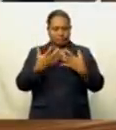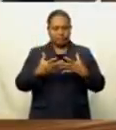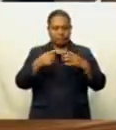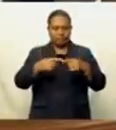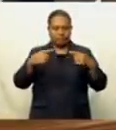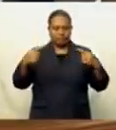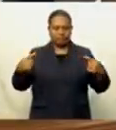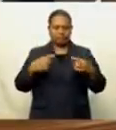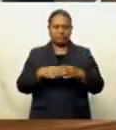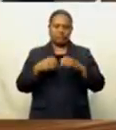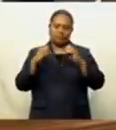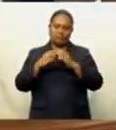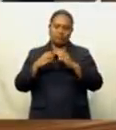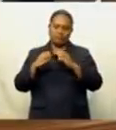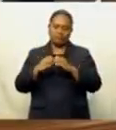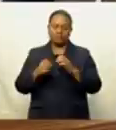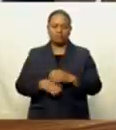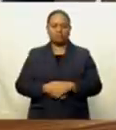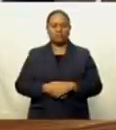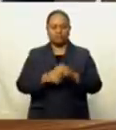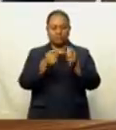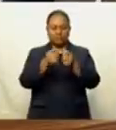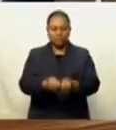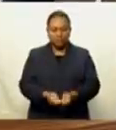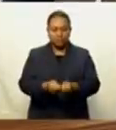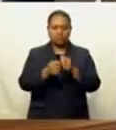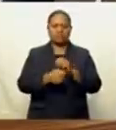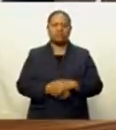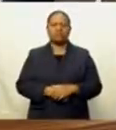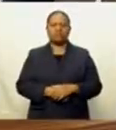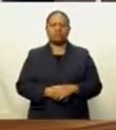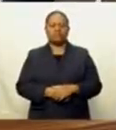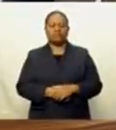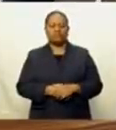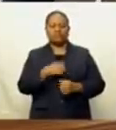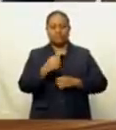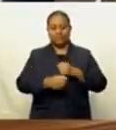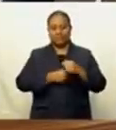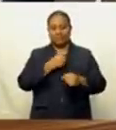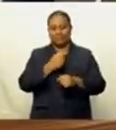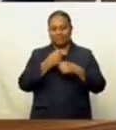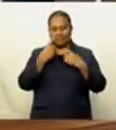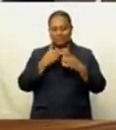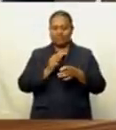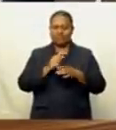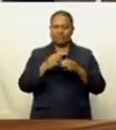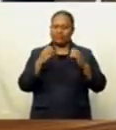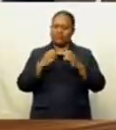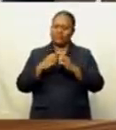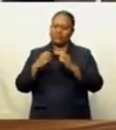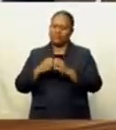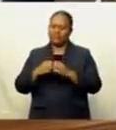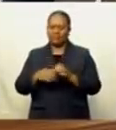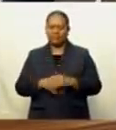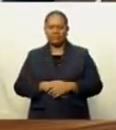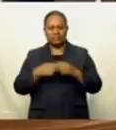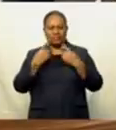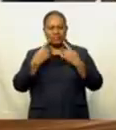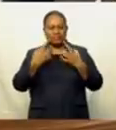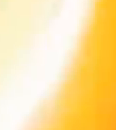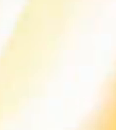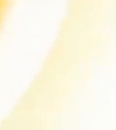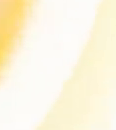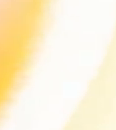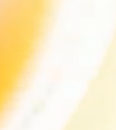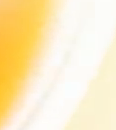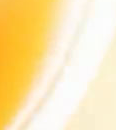Brumbies, halfback Finley Christie scored a contender for try of the season after blitzing the Brumbies' defence in a spectacular scramble to the tri